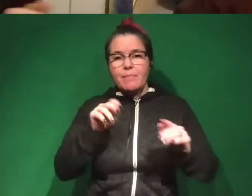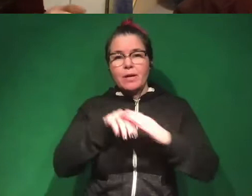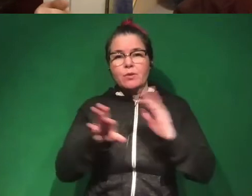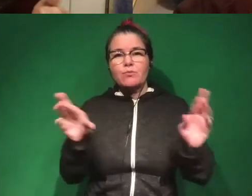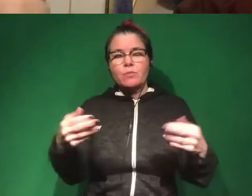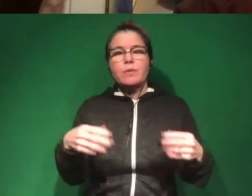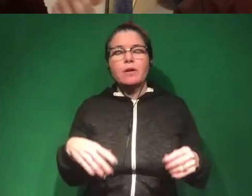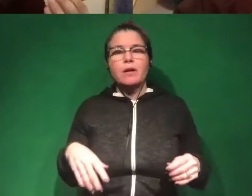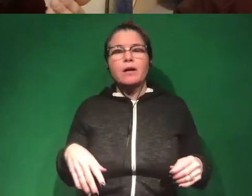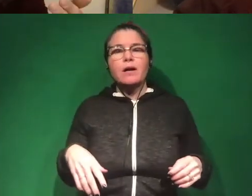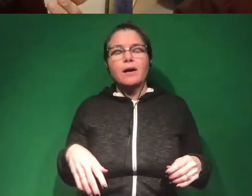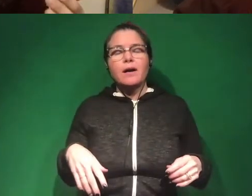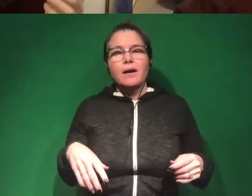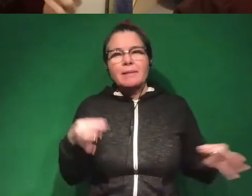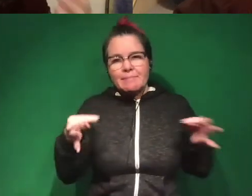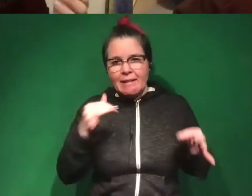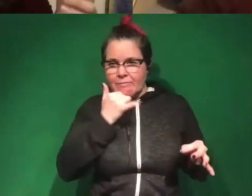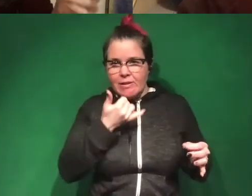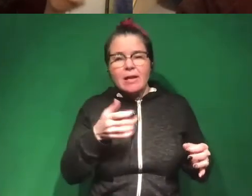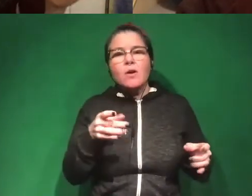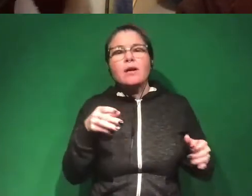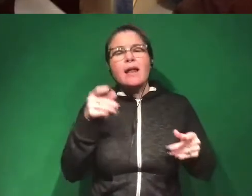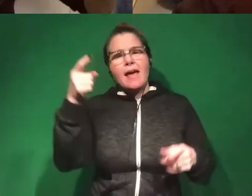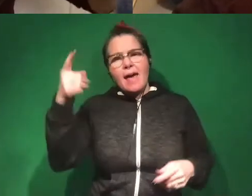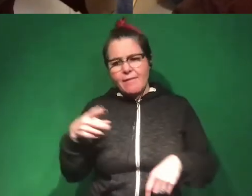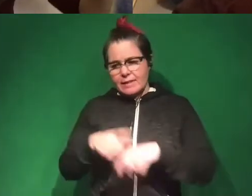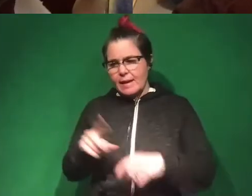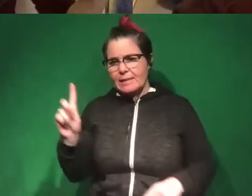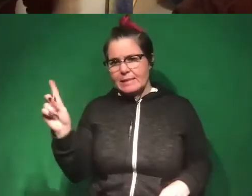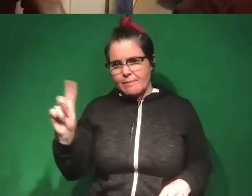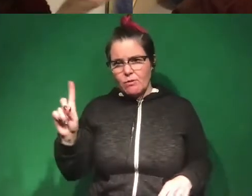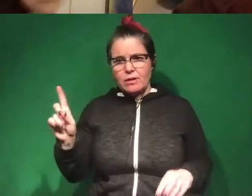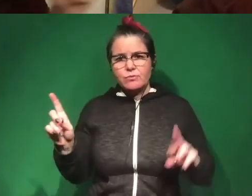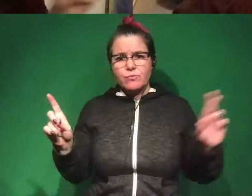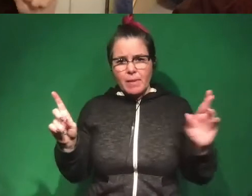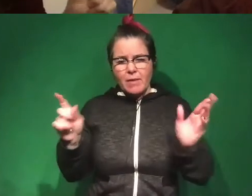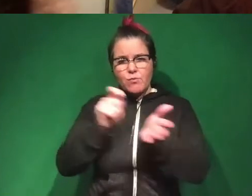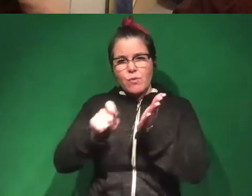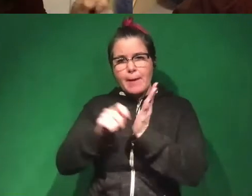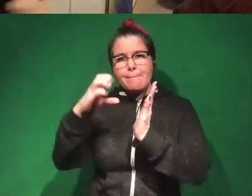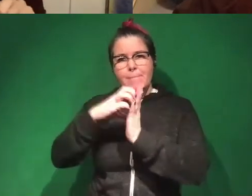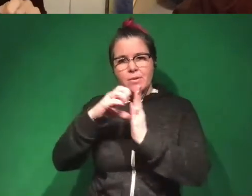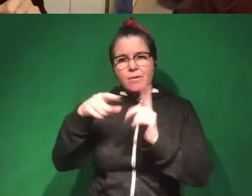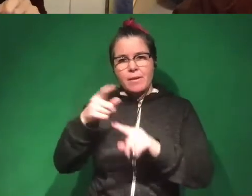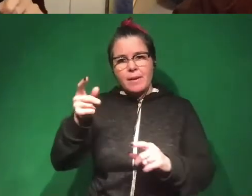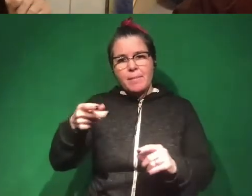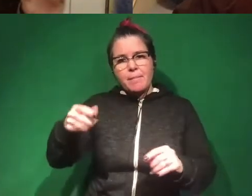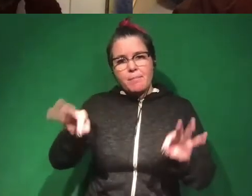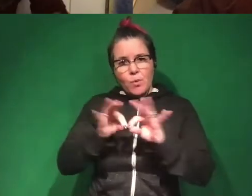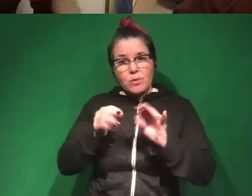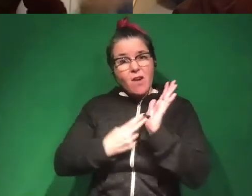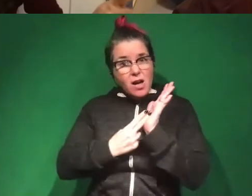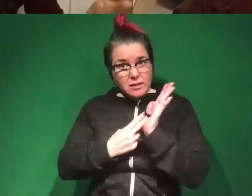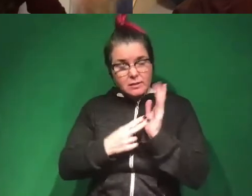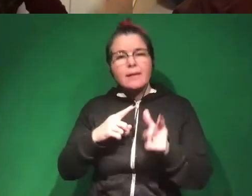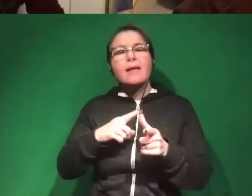or study a disservice. They would have you come into the room, and then half the time they made Democrats and Republicans write a paragraph about the importance of honesty. And